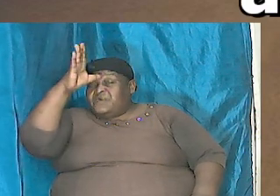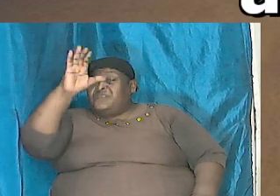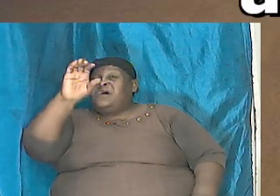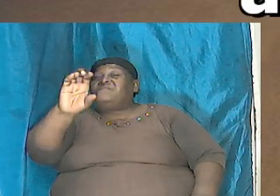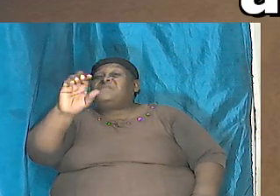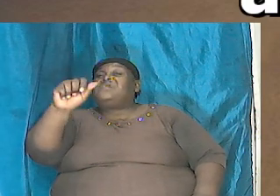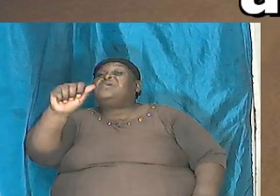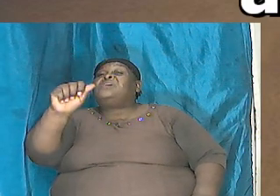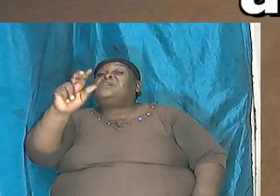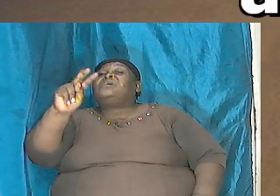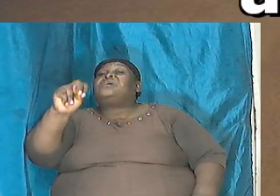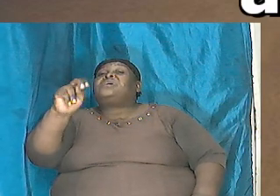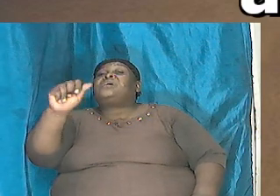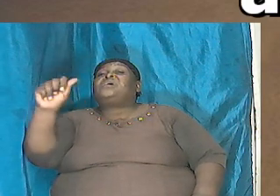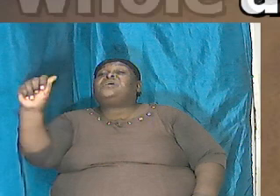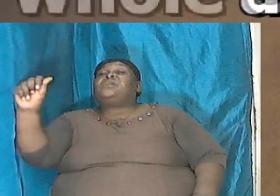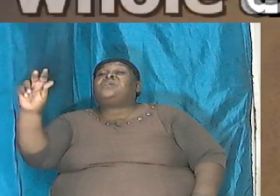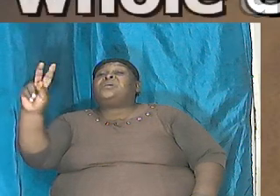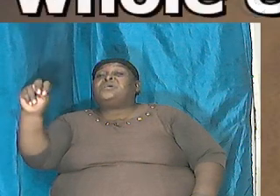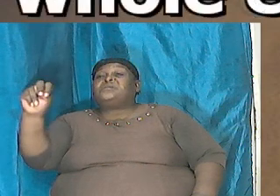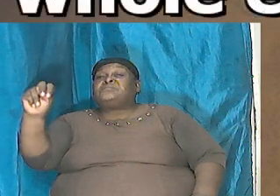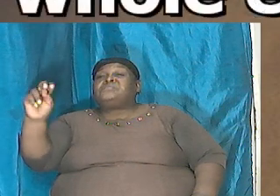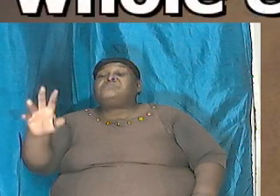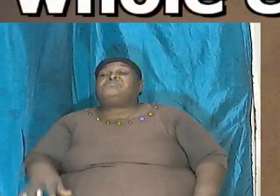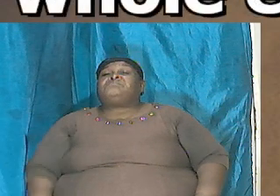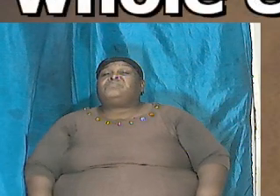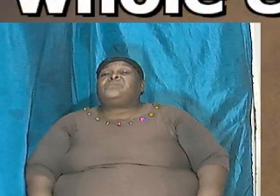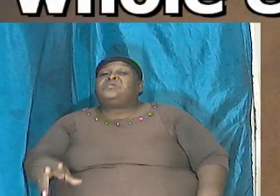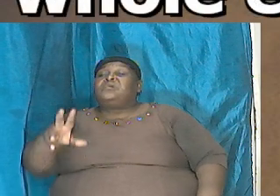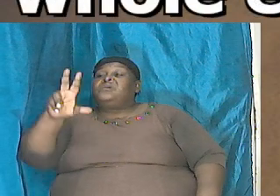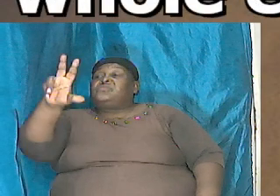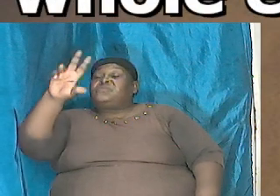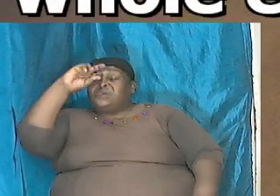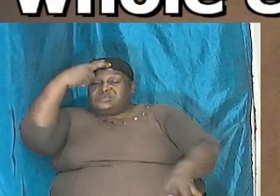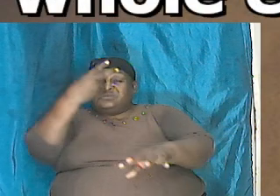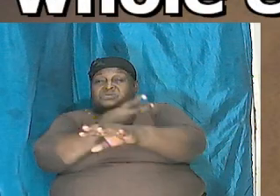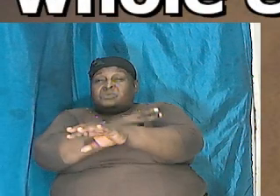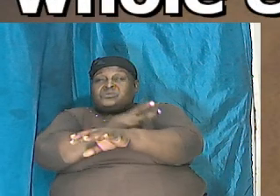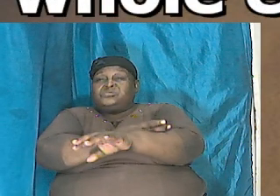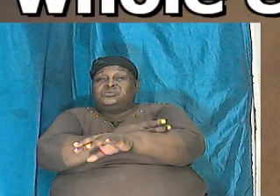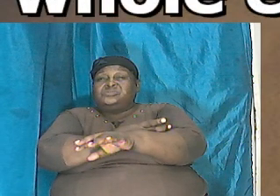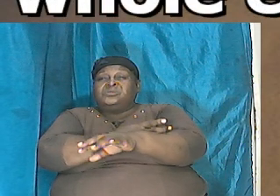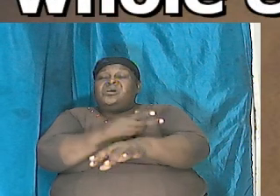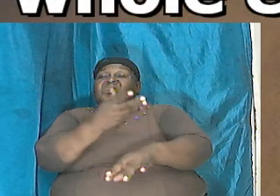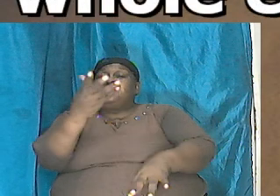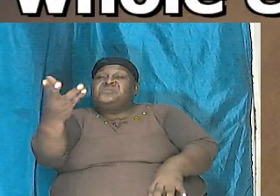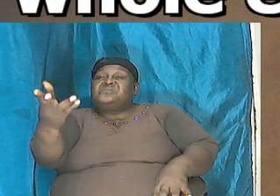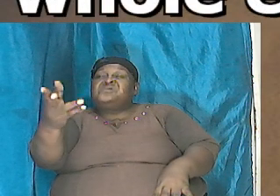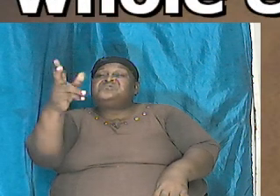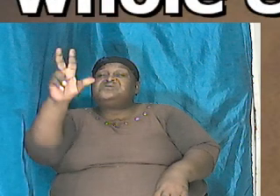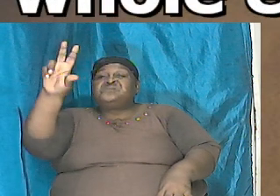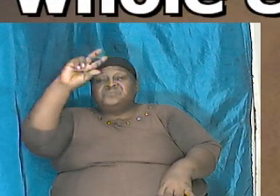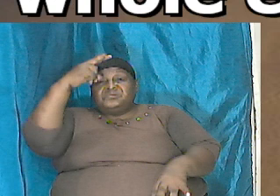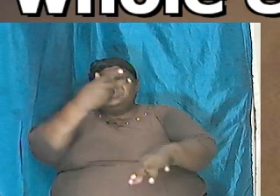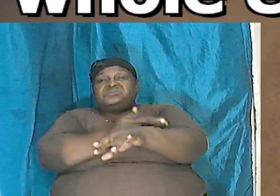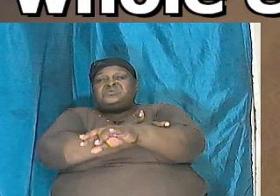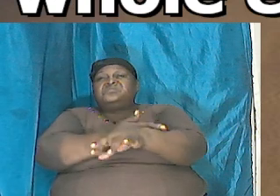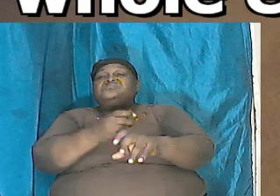very significant but I'm just going through so three sons came out these are the three sons of Noah